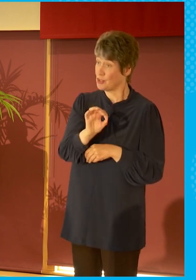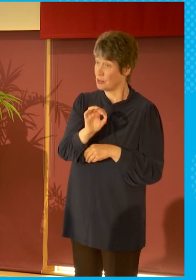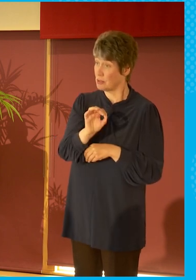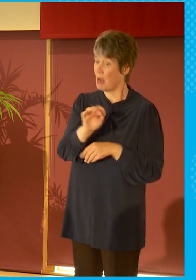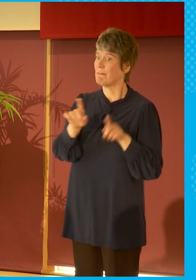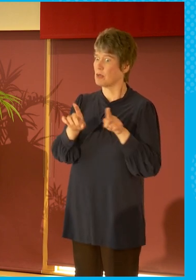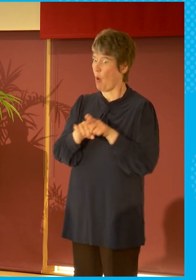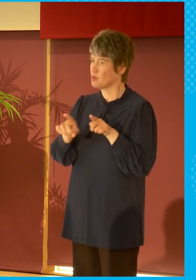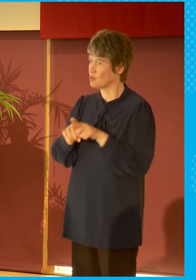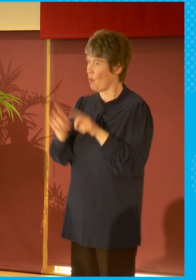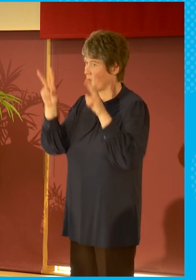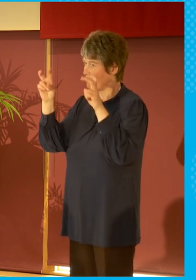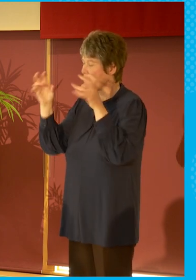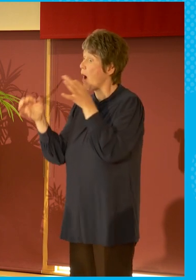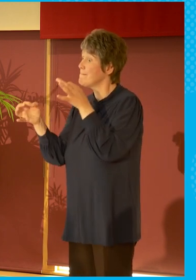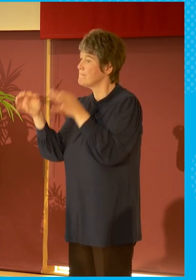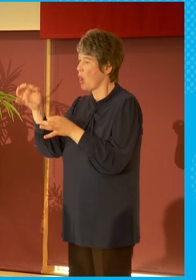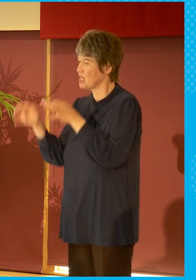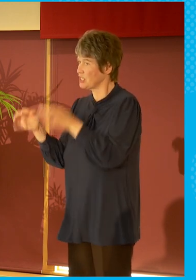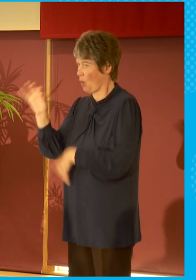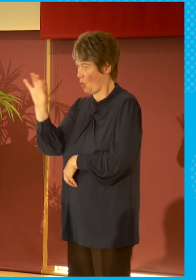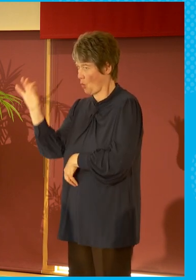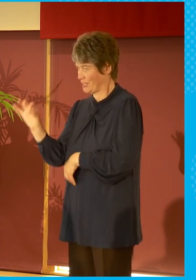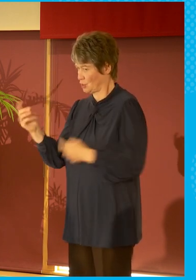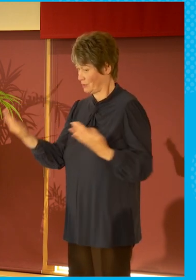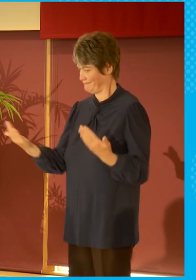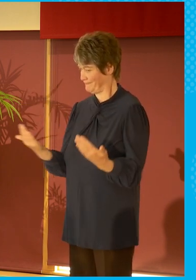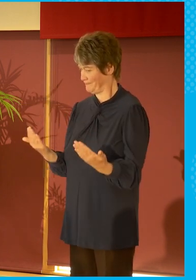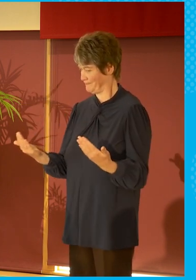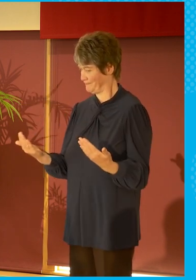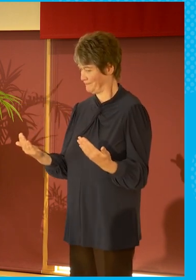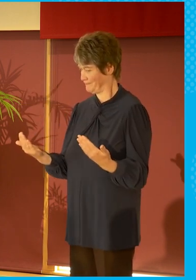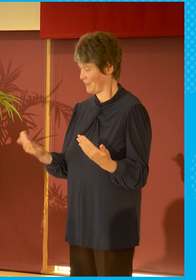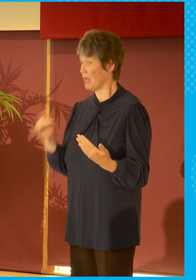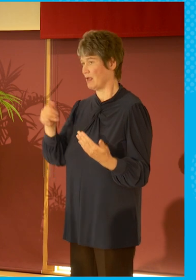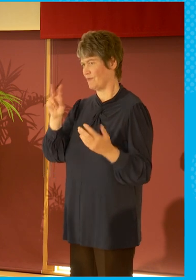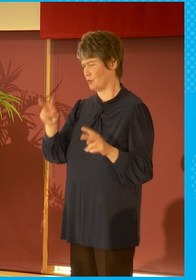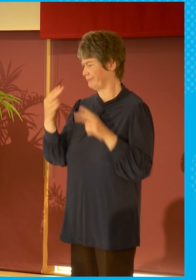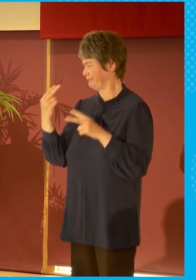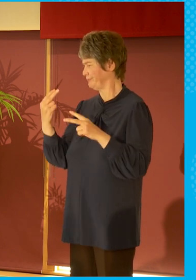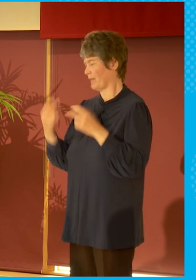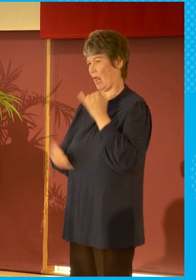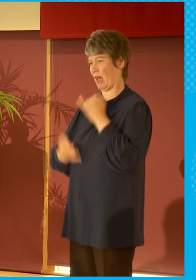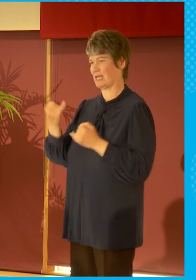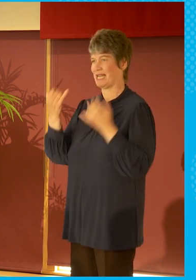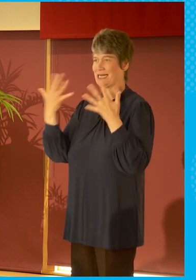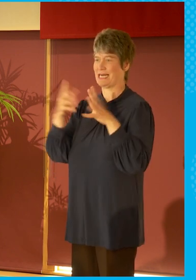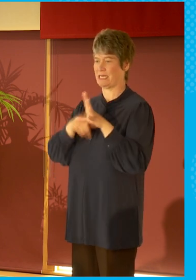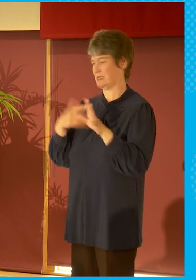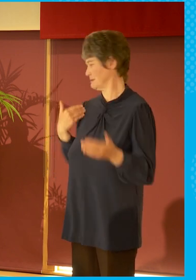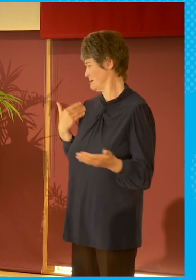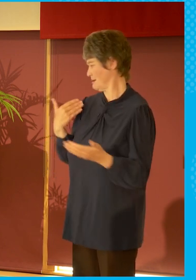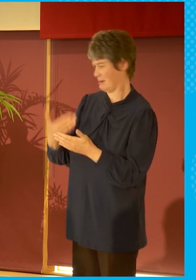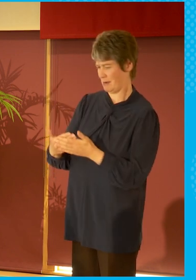a political question. And if you look over the past decade or so, you see